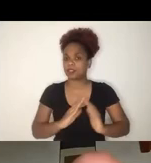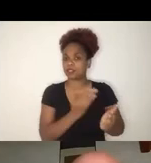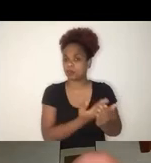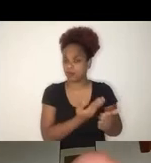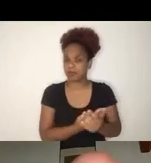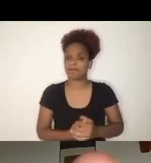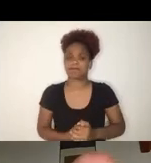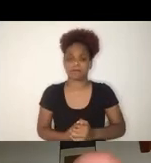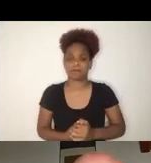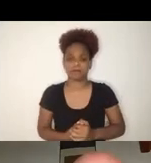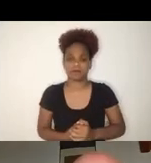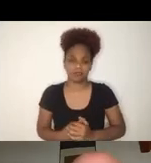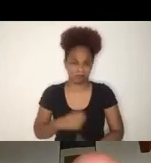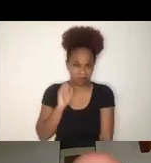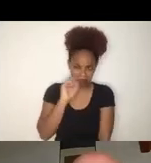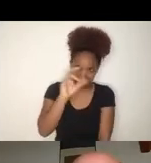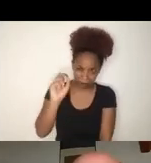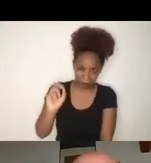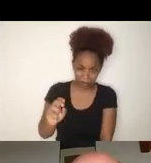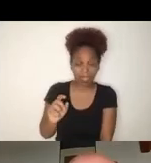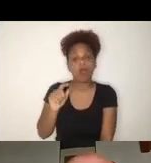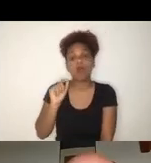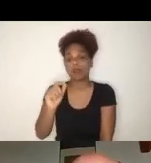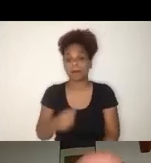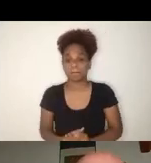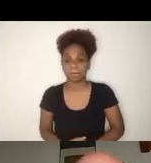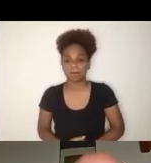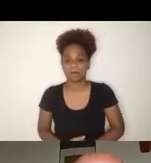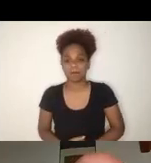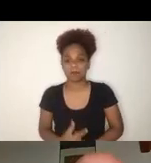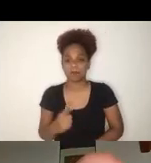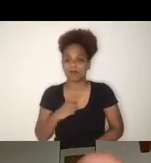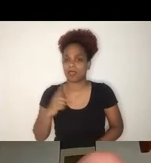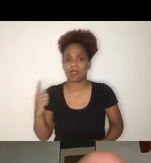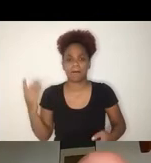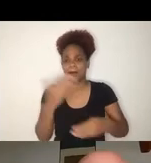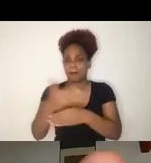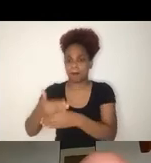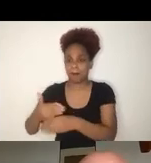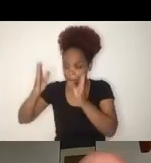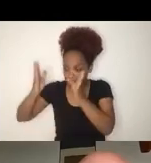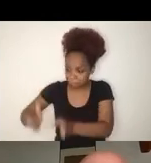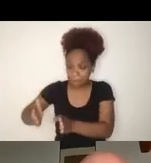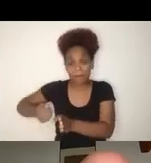first wave of school closures in the spring, at least the spring in the northern atmosphere,